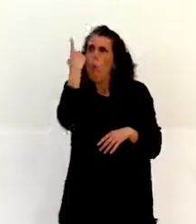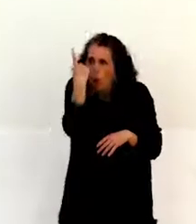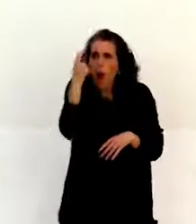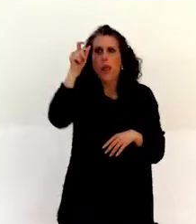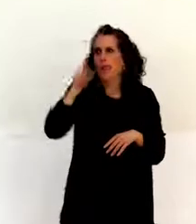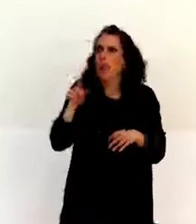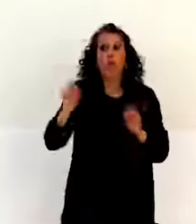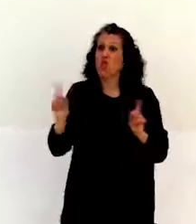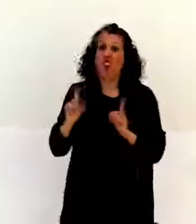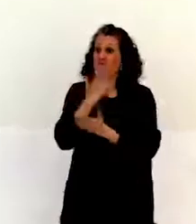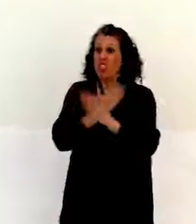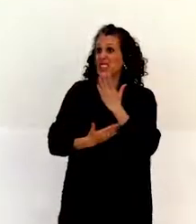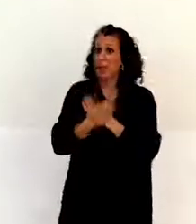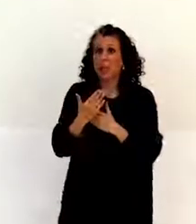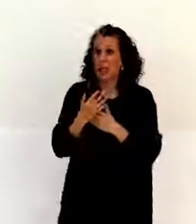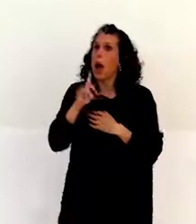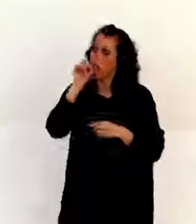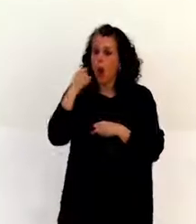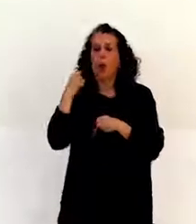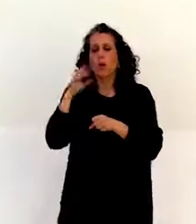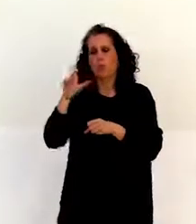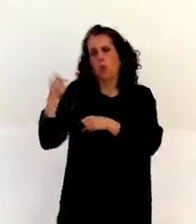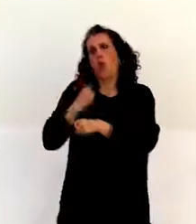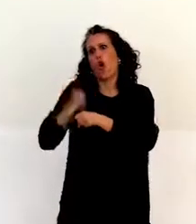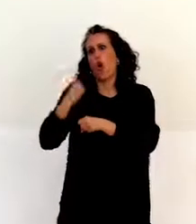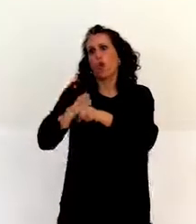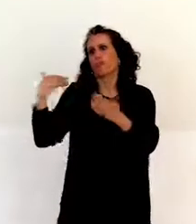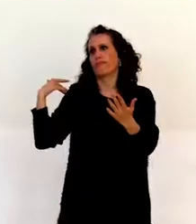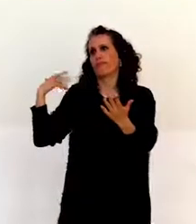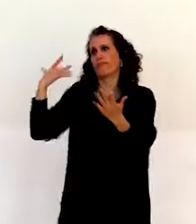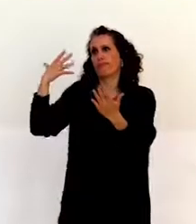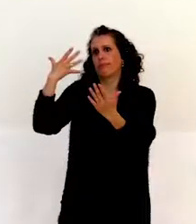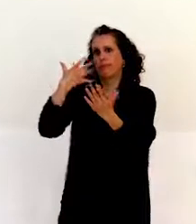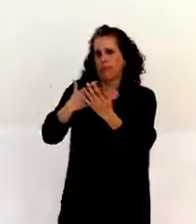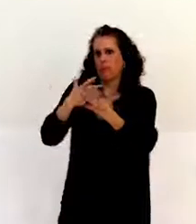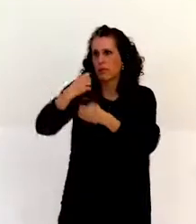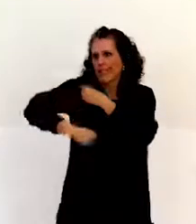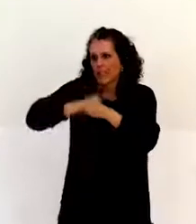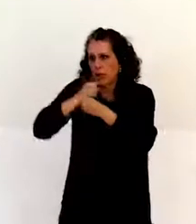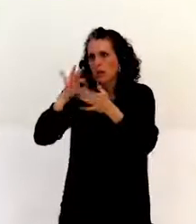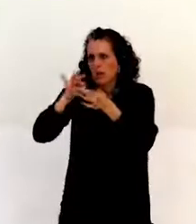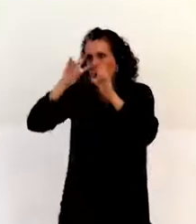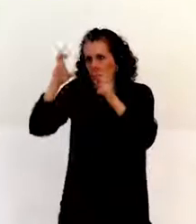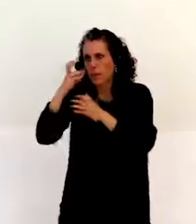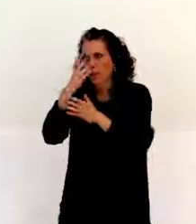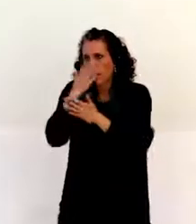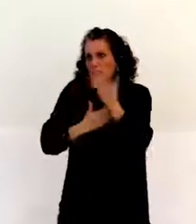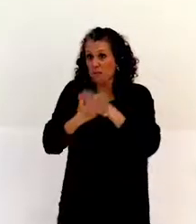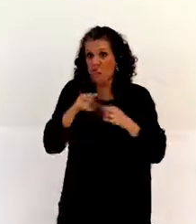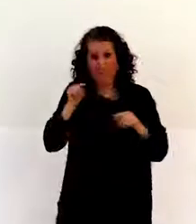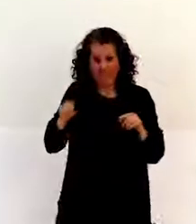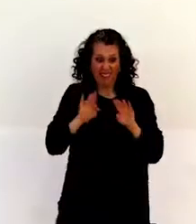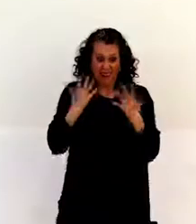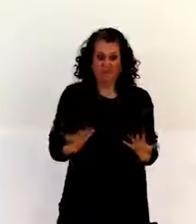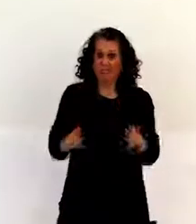who doesn't have disability, but who worked with disability movement in his country for a number of years. So that is the composition of the committee.